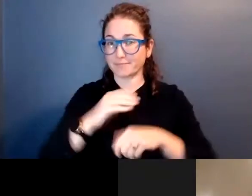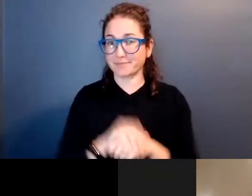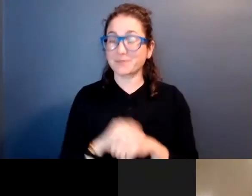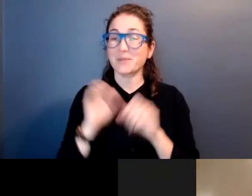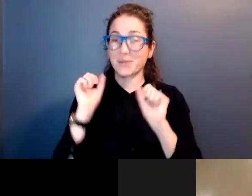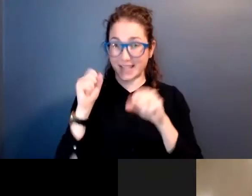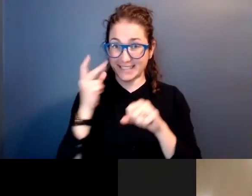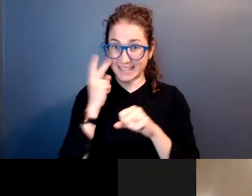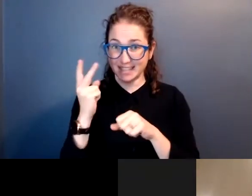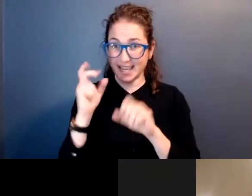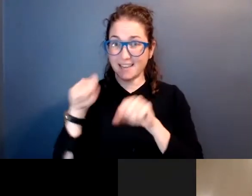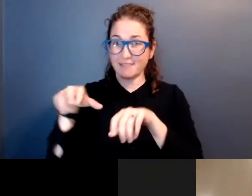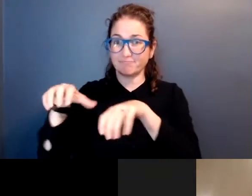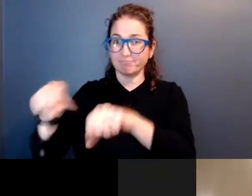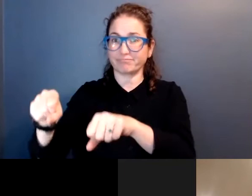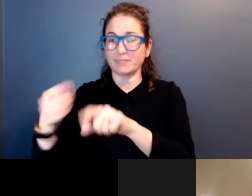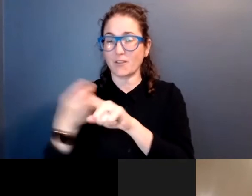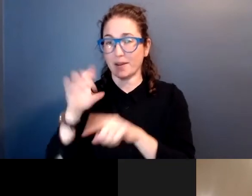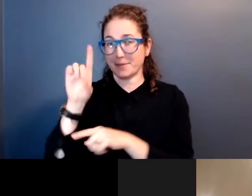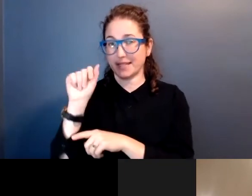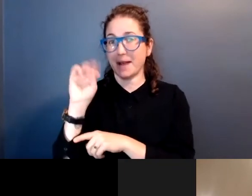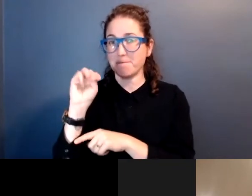them, and we could grab them out of the dam.